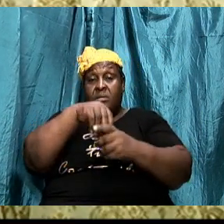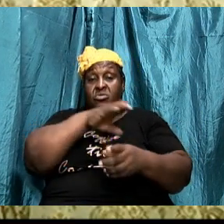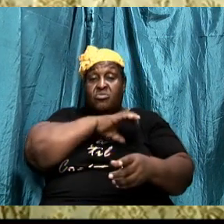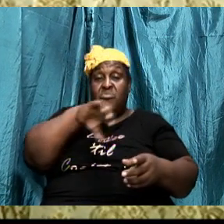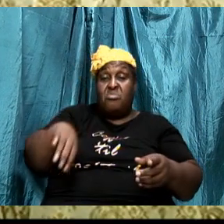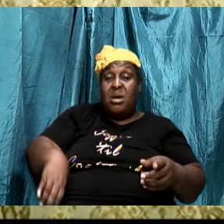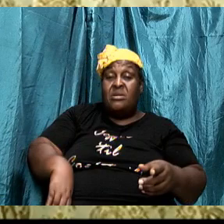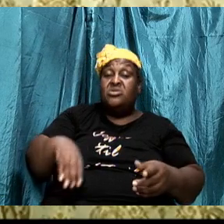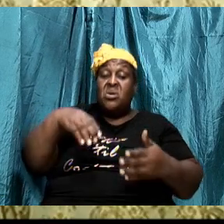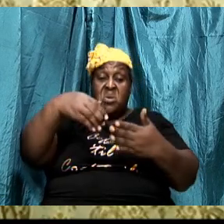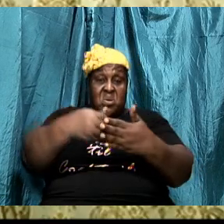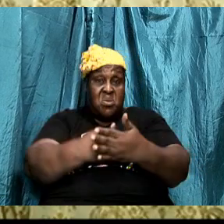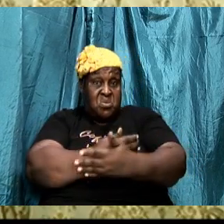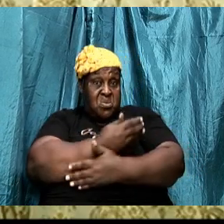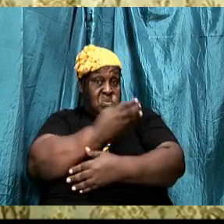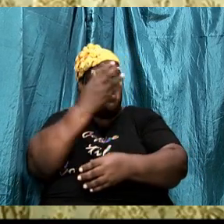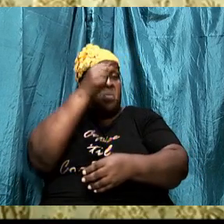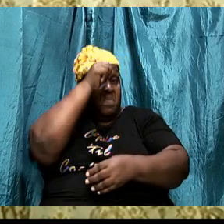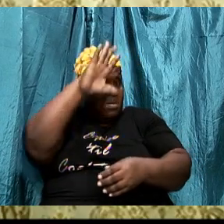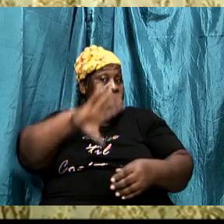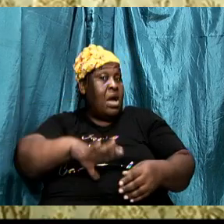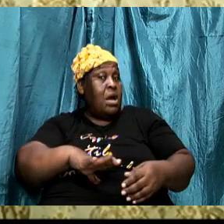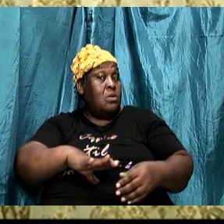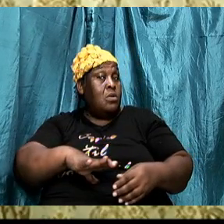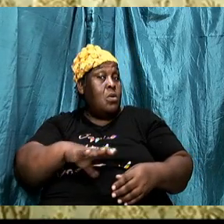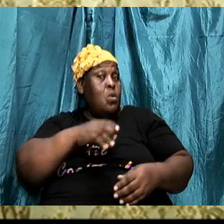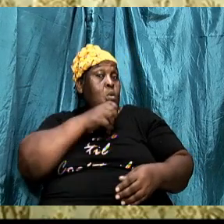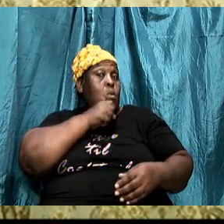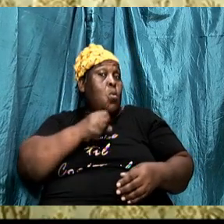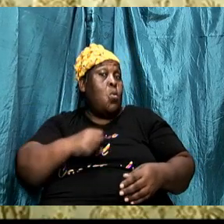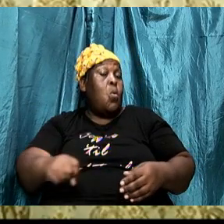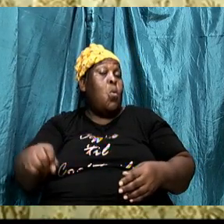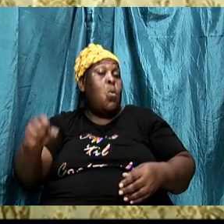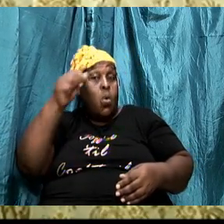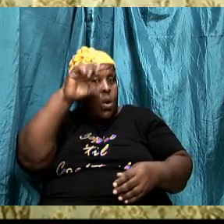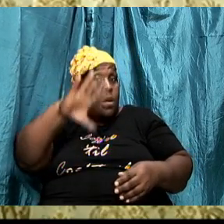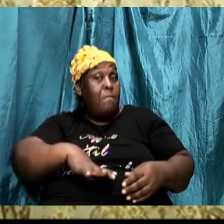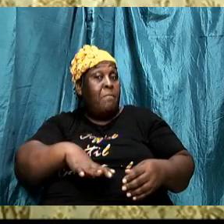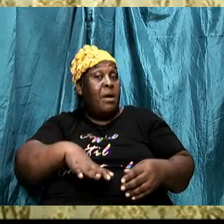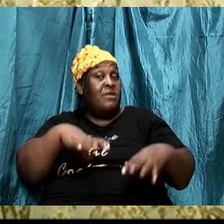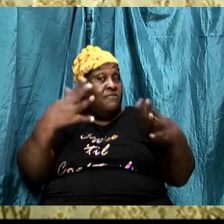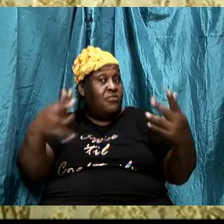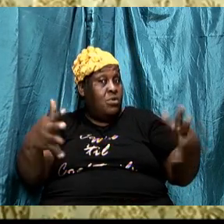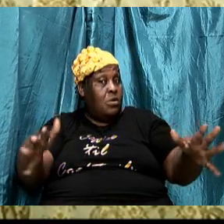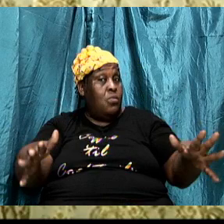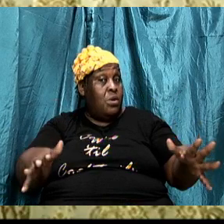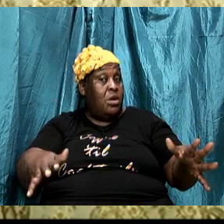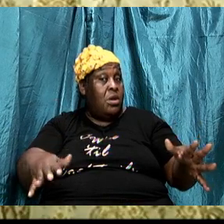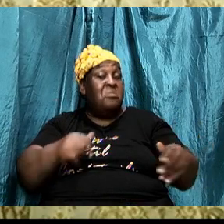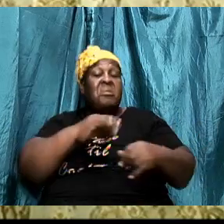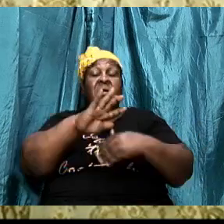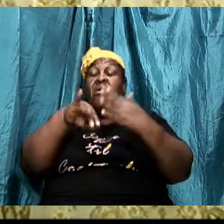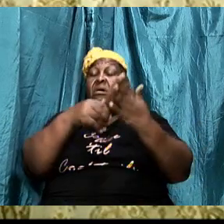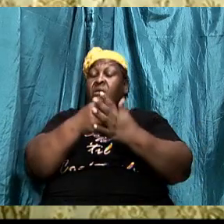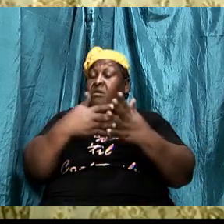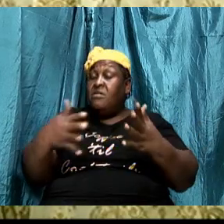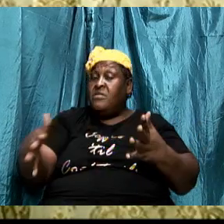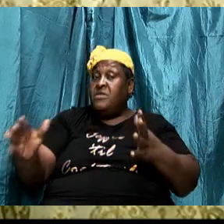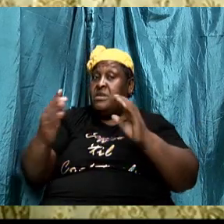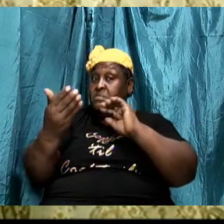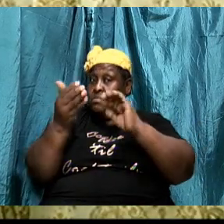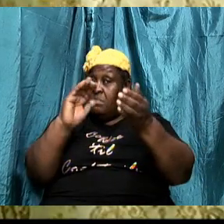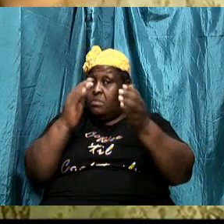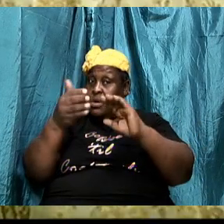All things are passed away and all things are becoming new. So if you're outside of Christ, you were feeling and you were